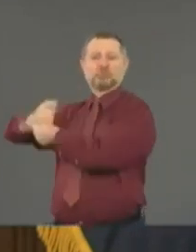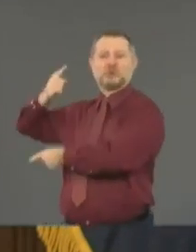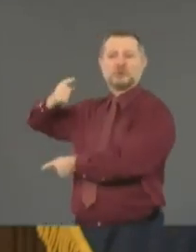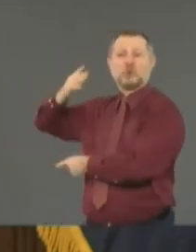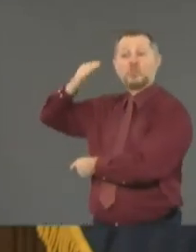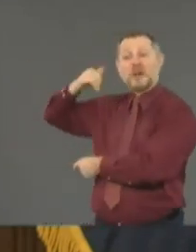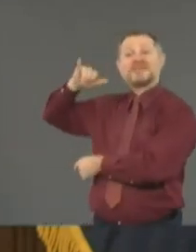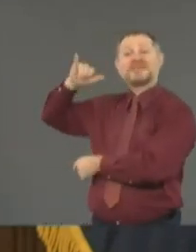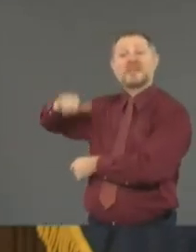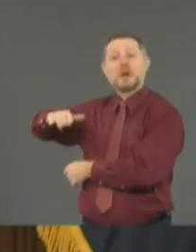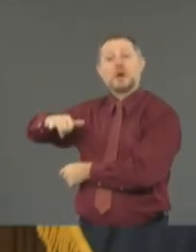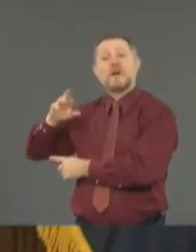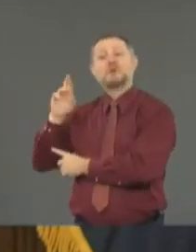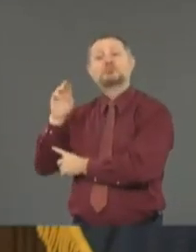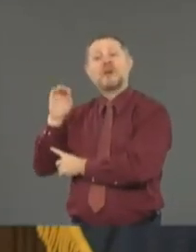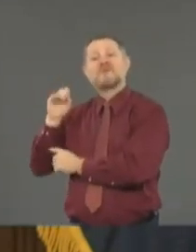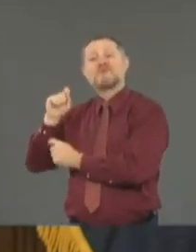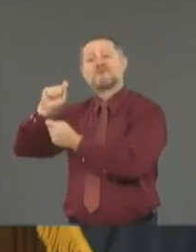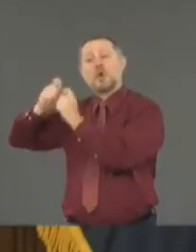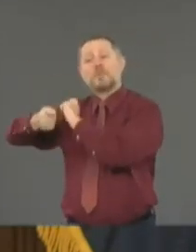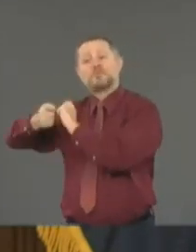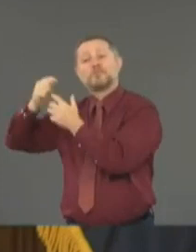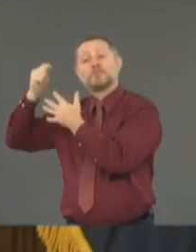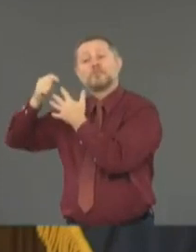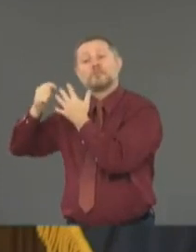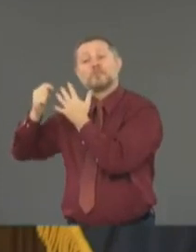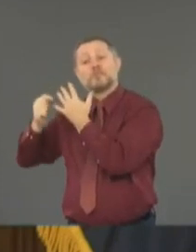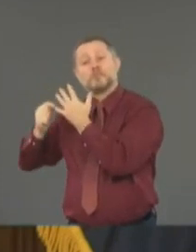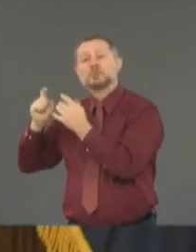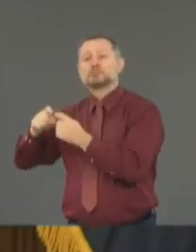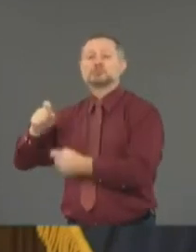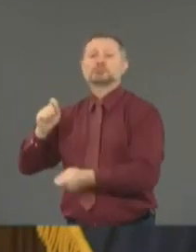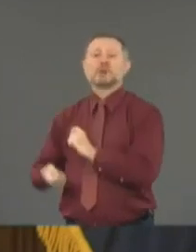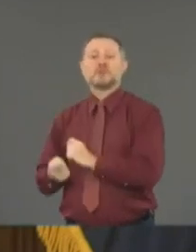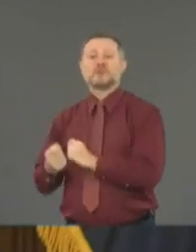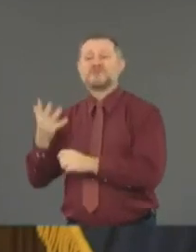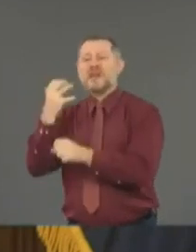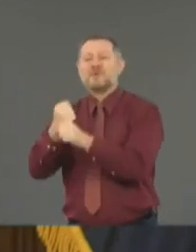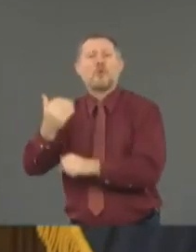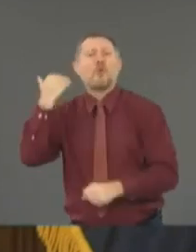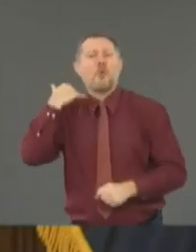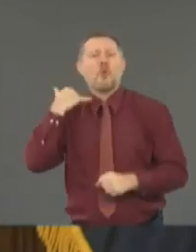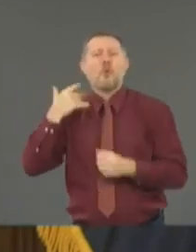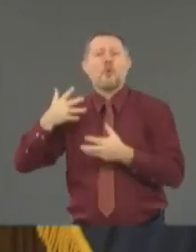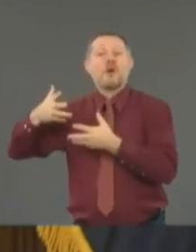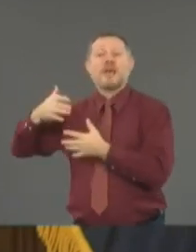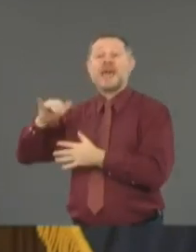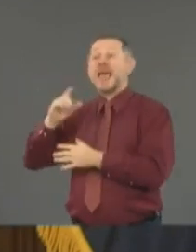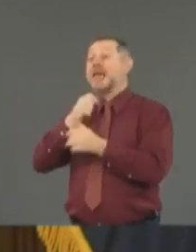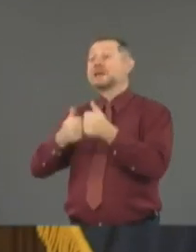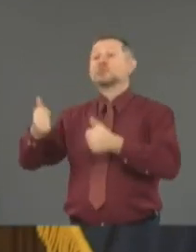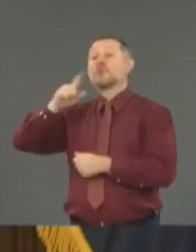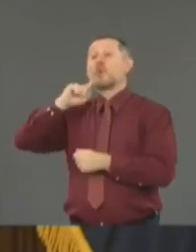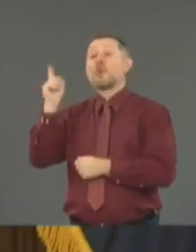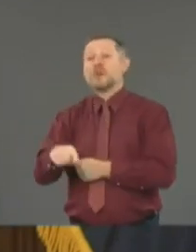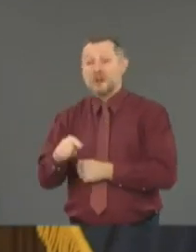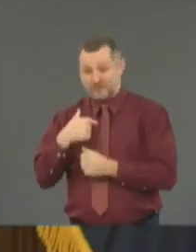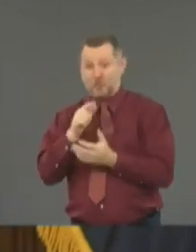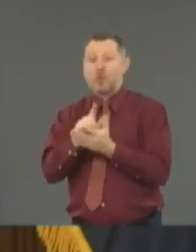be made. We did that five years ago, and again, by executive order, not by the law. I tried to change the law,